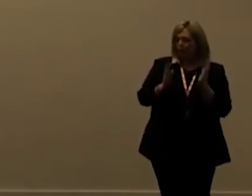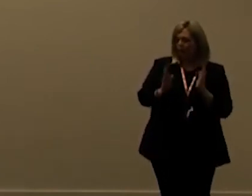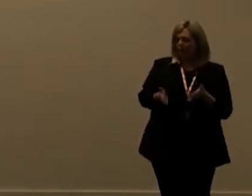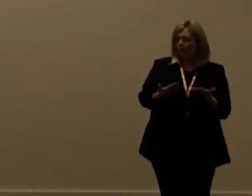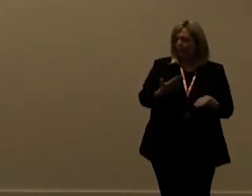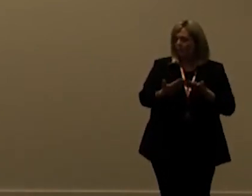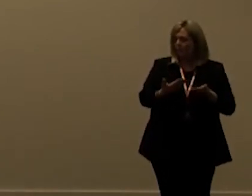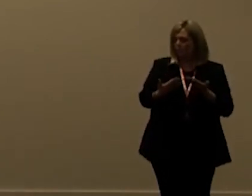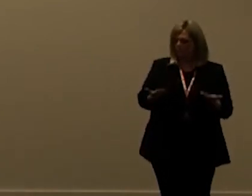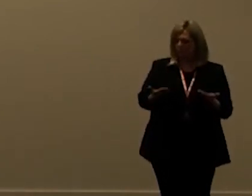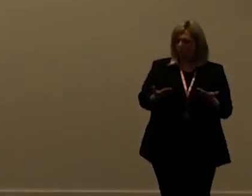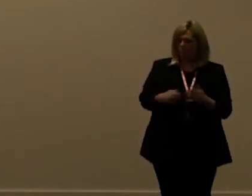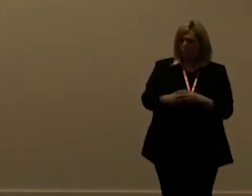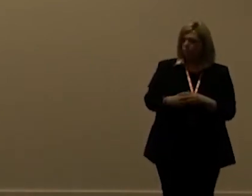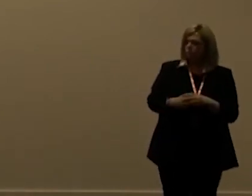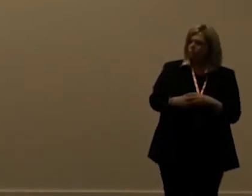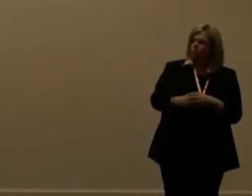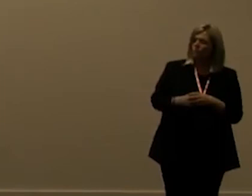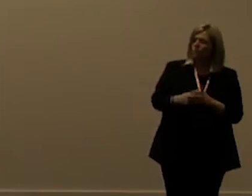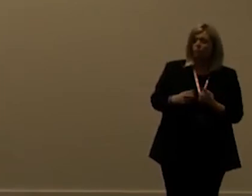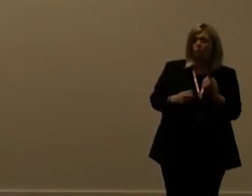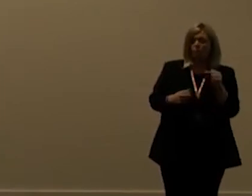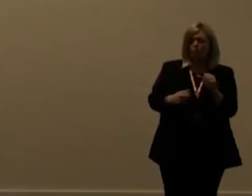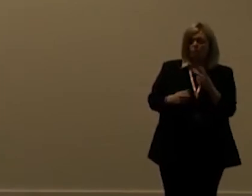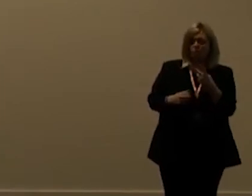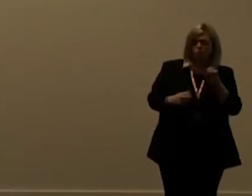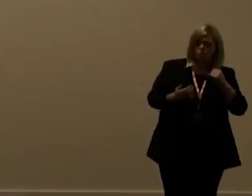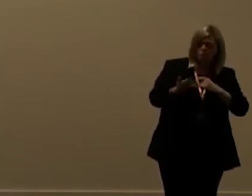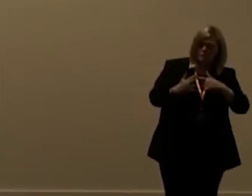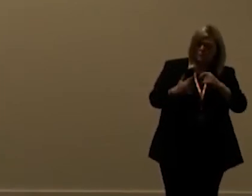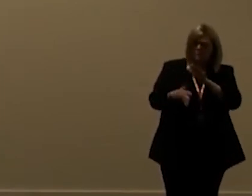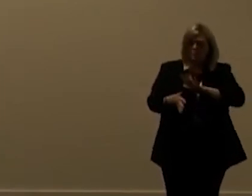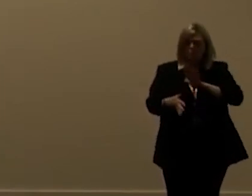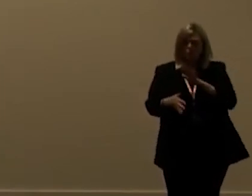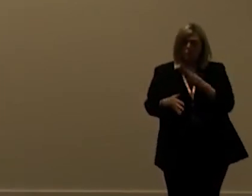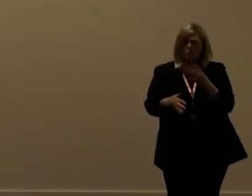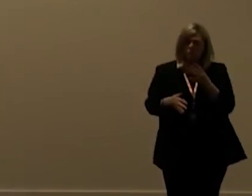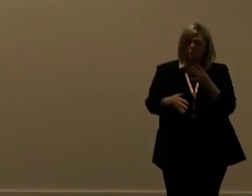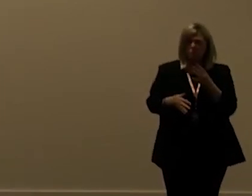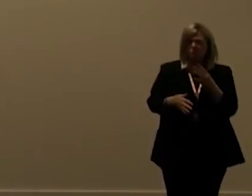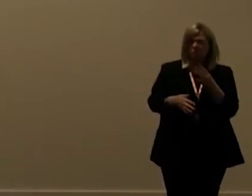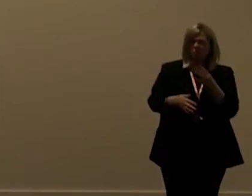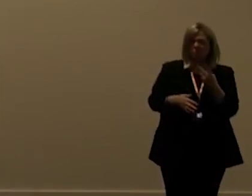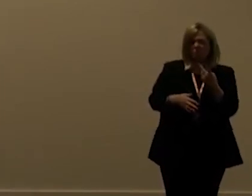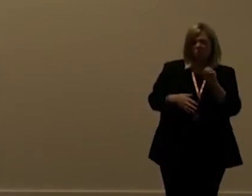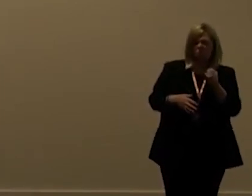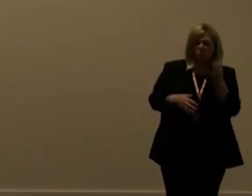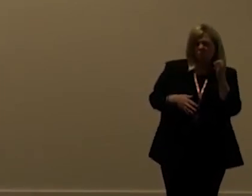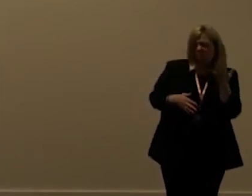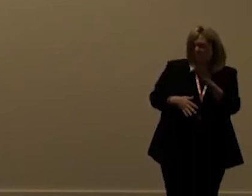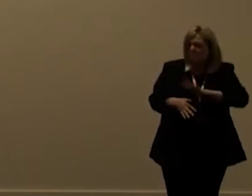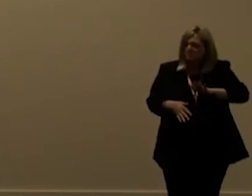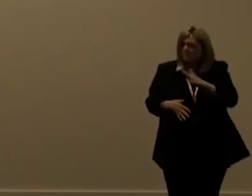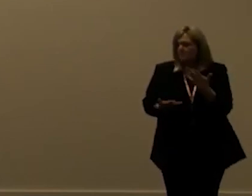but just so you get an like if you if you 1200 seconds is about four times five minutes it is four times five minutes